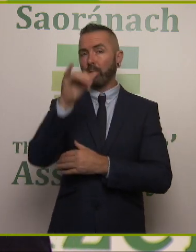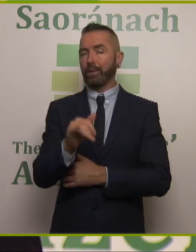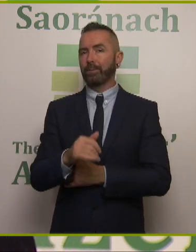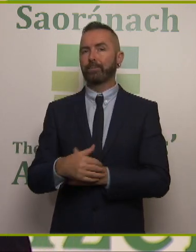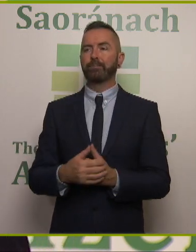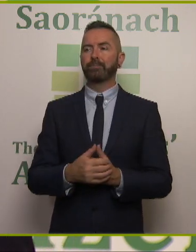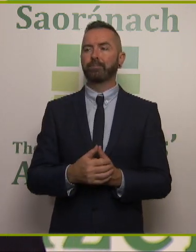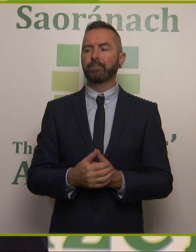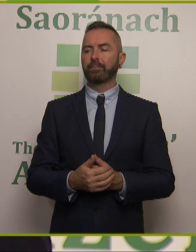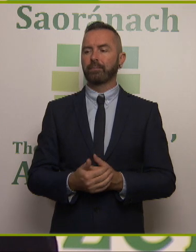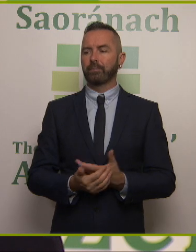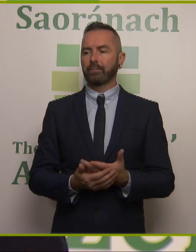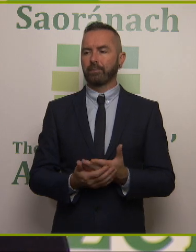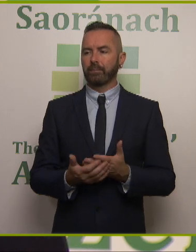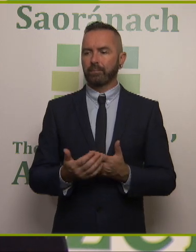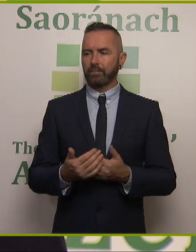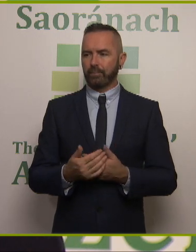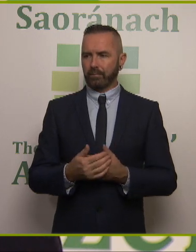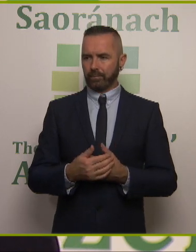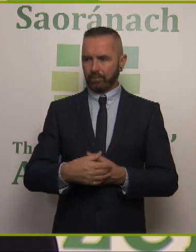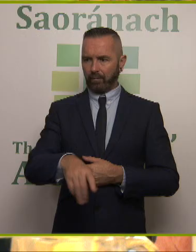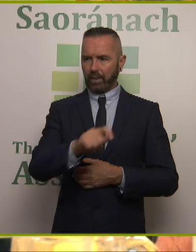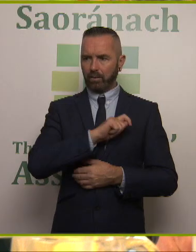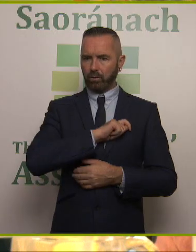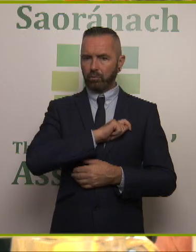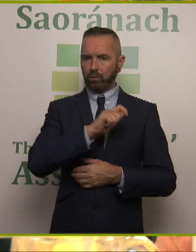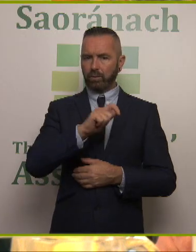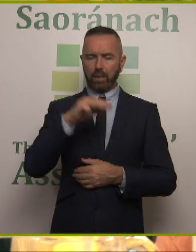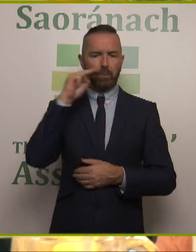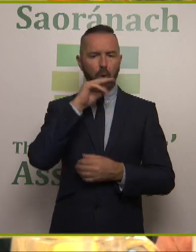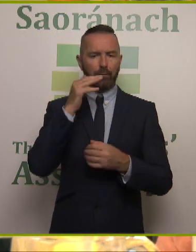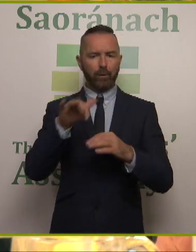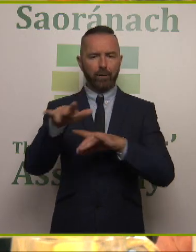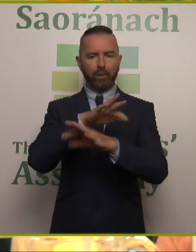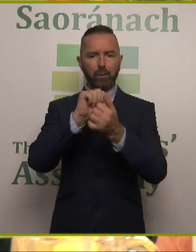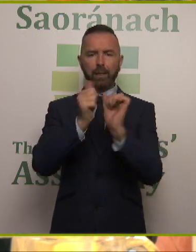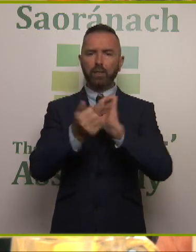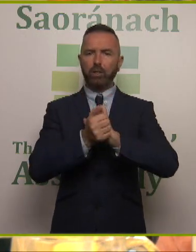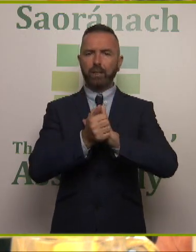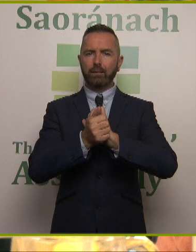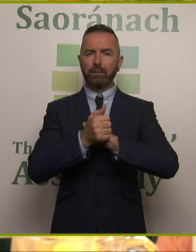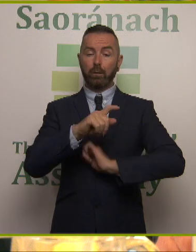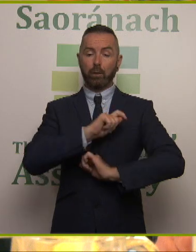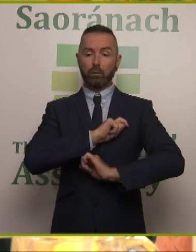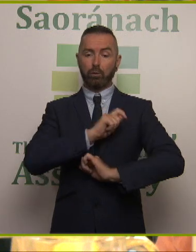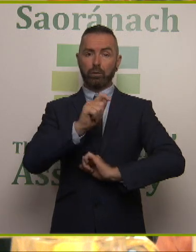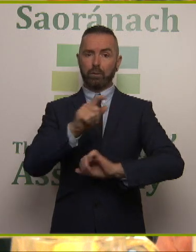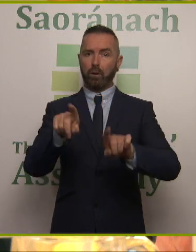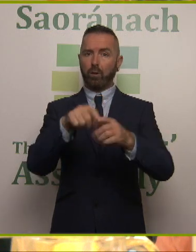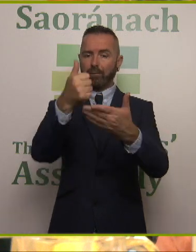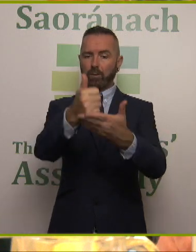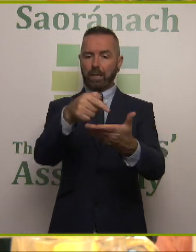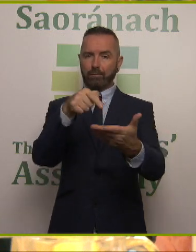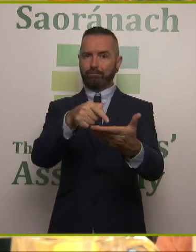Trust is essential to bring about environmental change. Trust is also the foundation of the community owned group water scheme